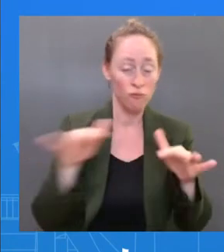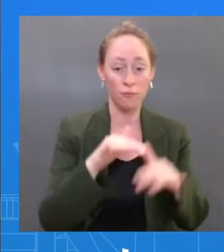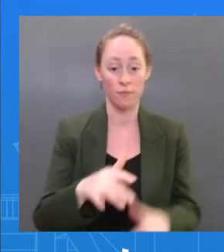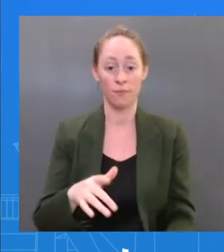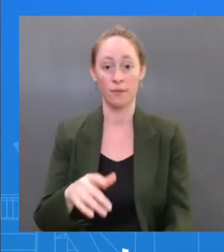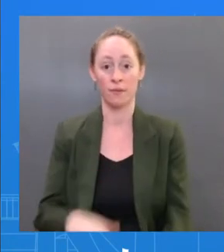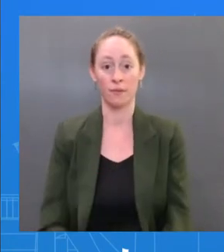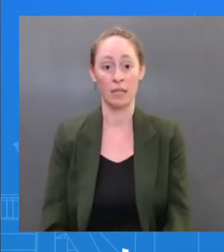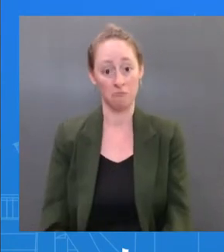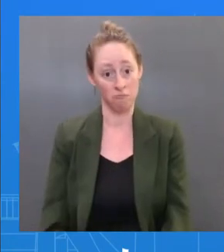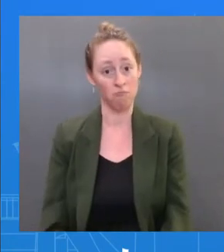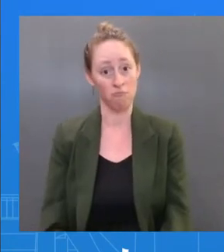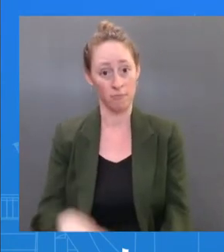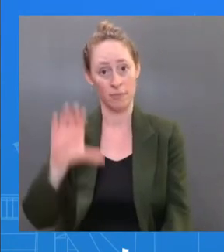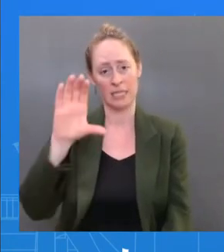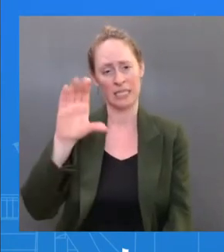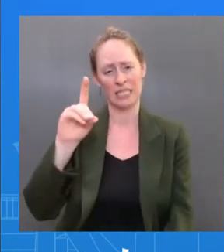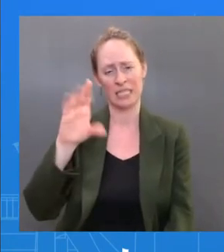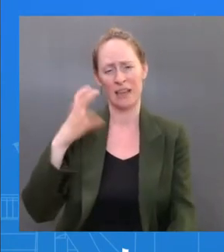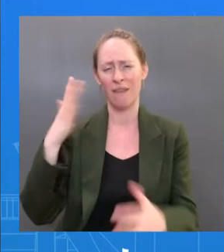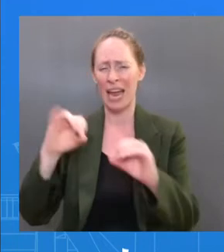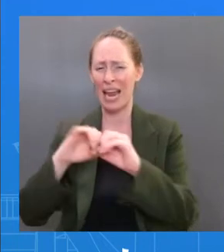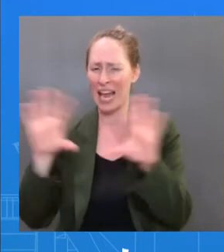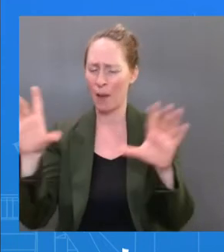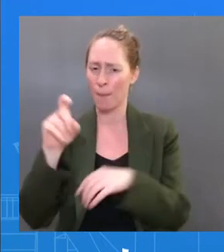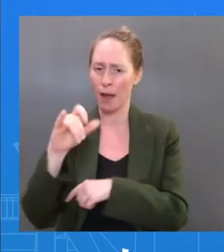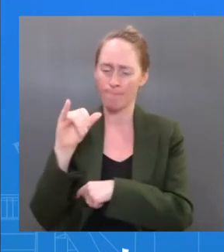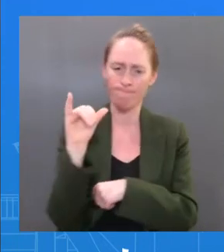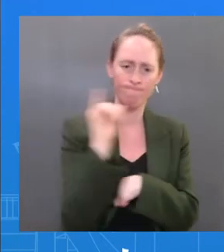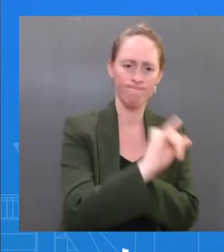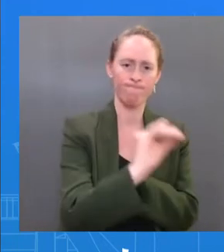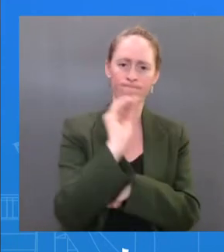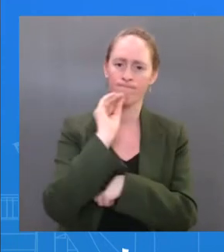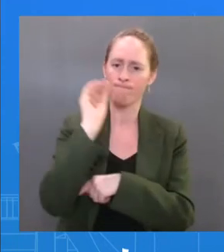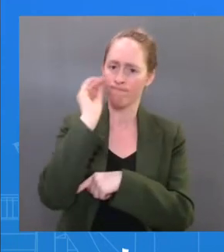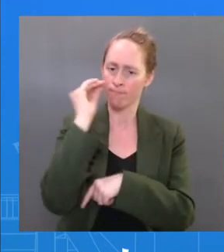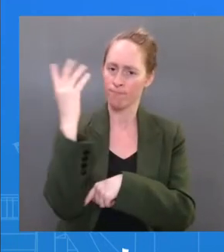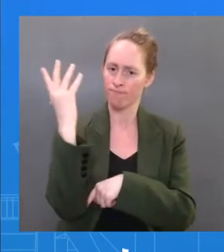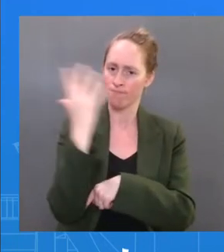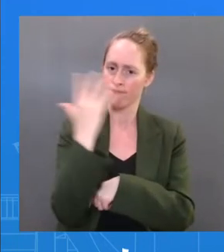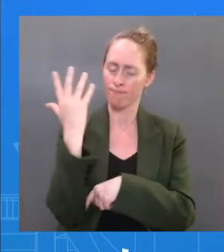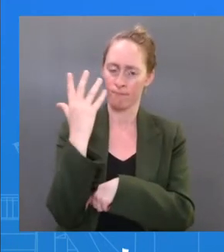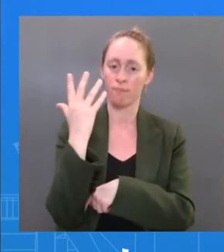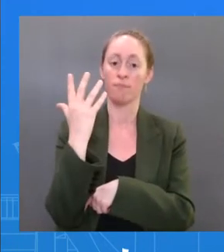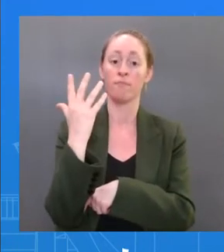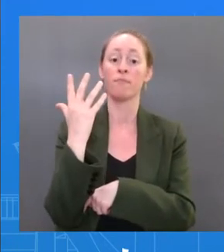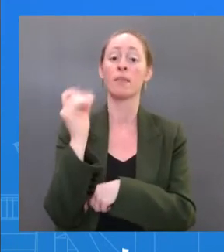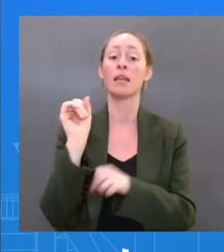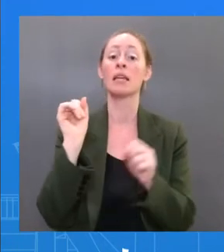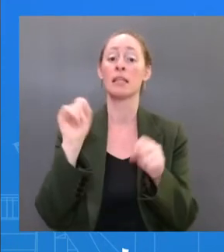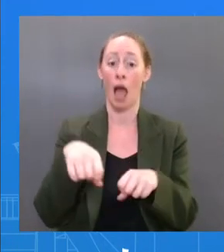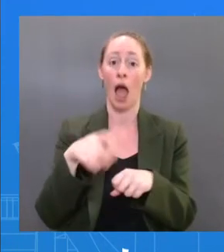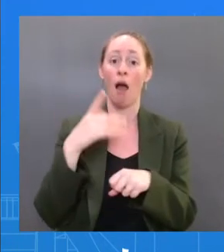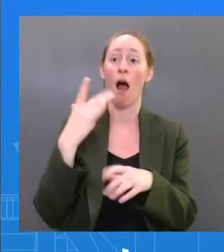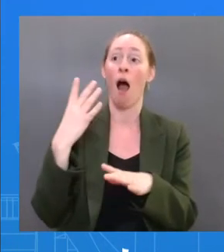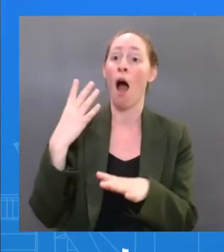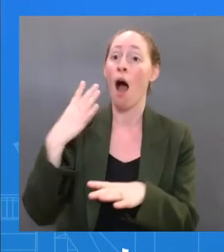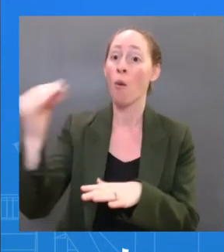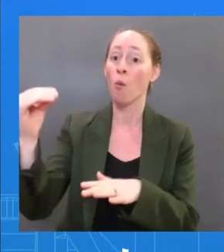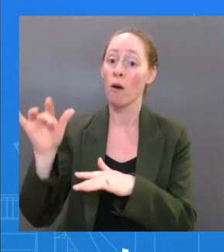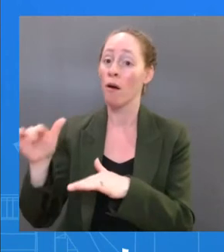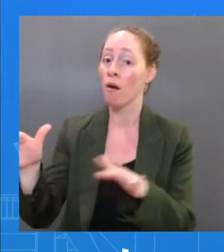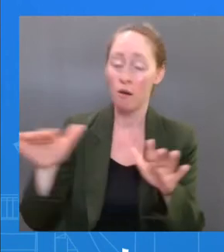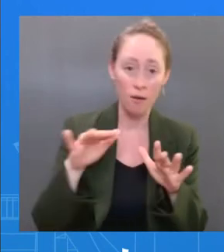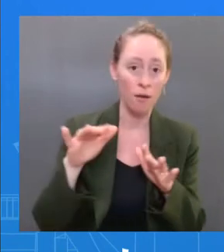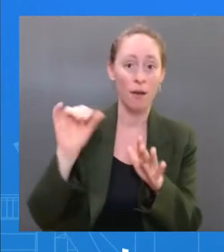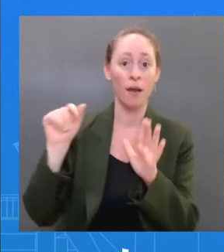The CDC says that you can resume after five days without a negative test, as long as you wear a well-fitting mask. We go above and